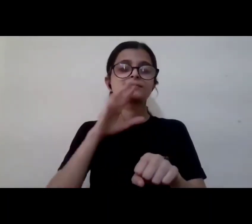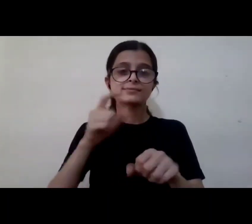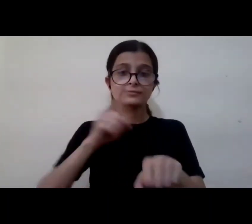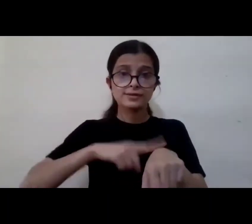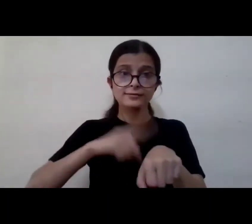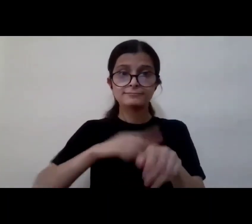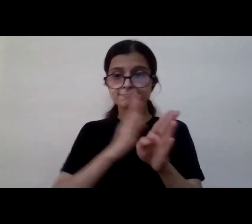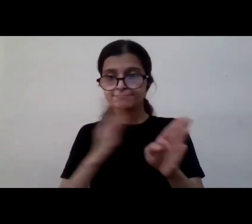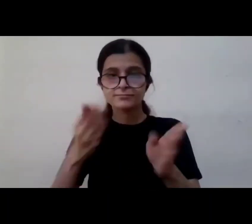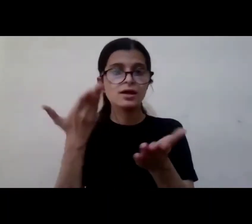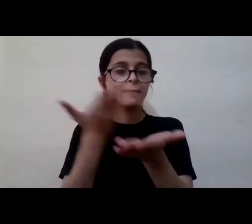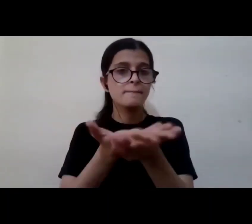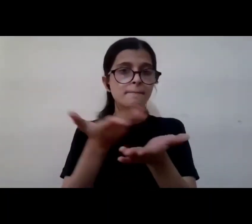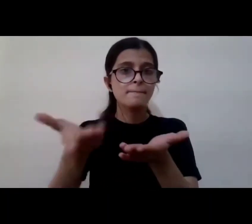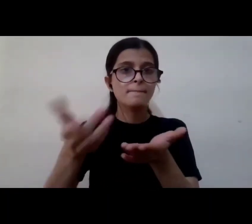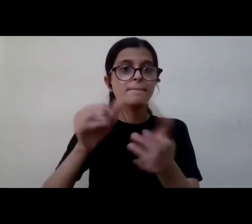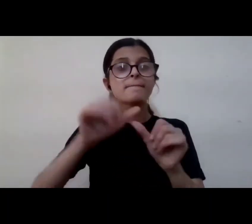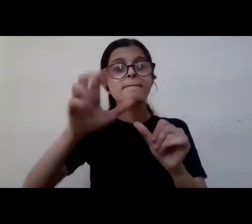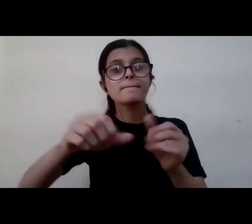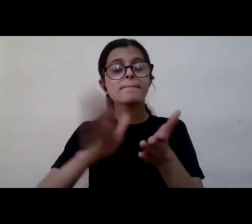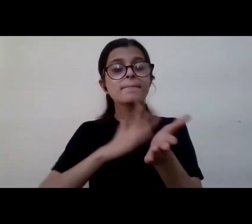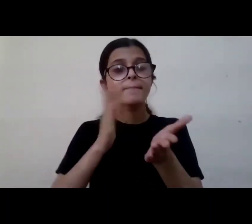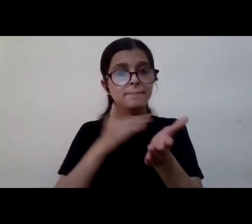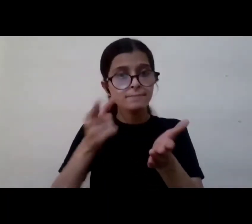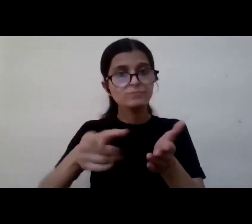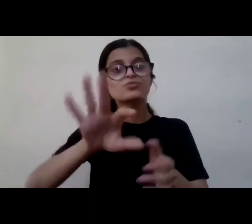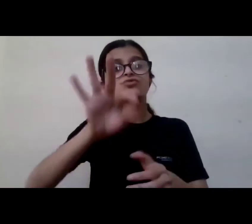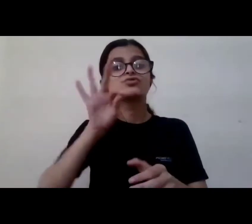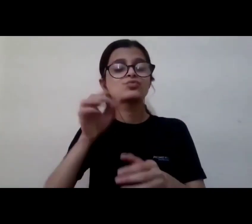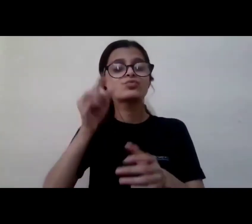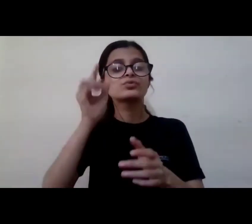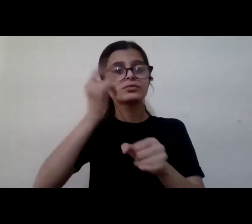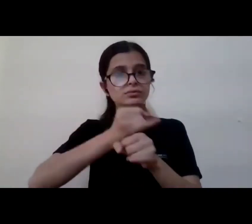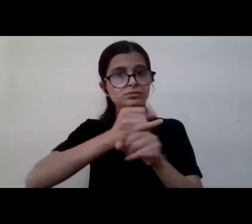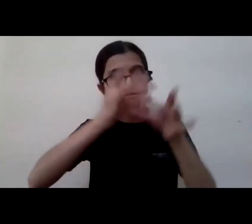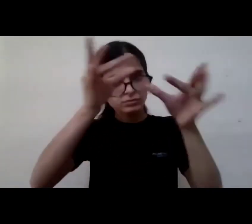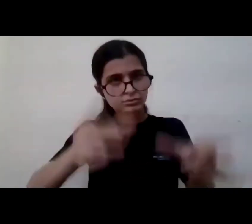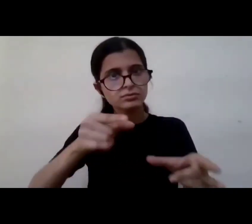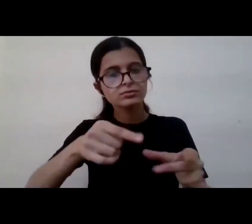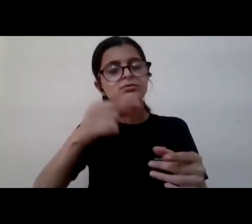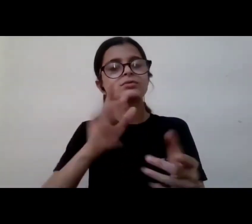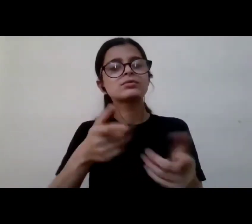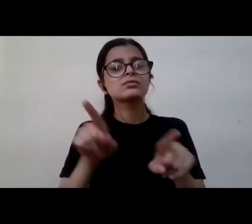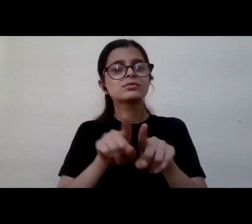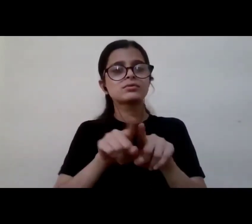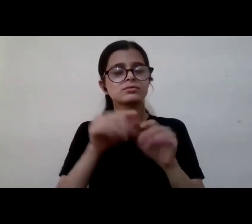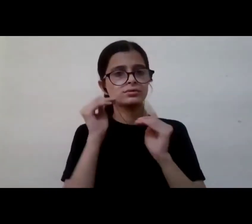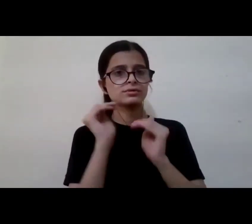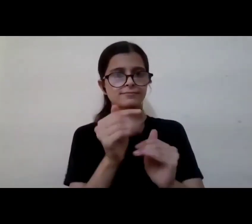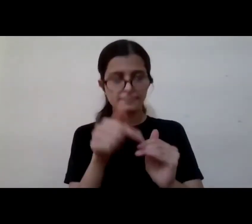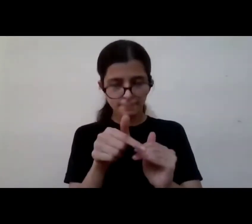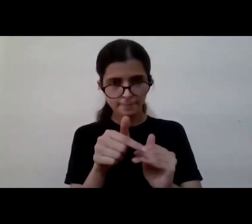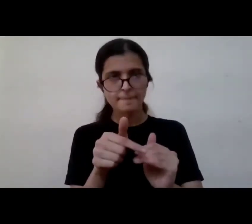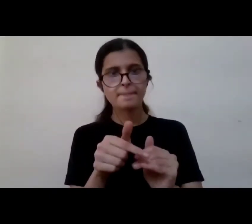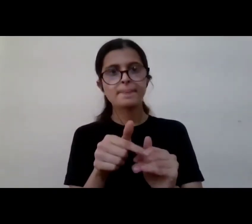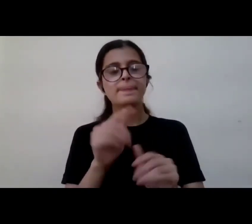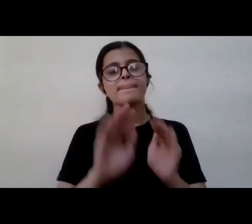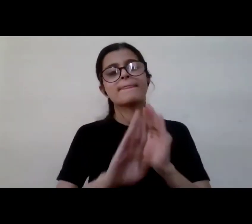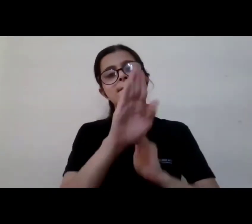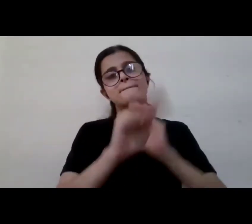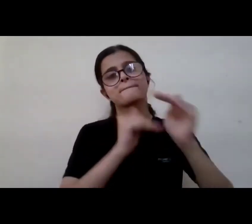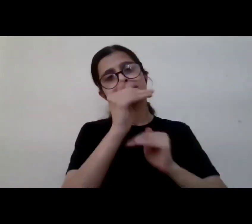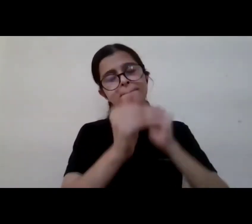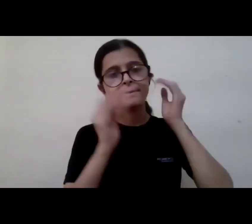on sudan pustakali you'll just have to choose an institution which are already listed who are already members so individual